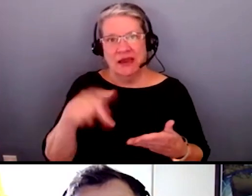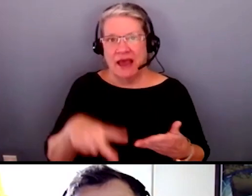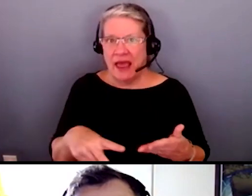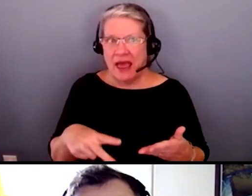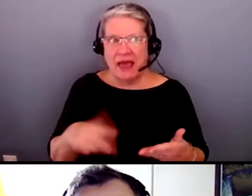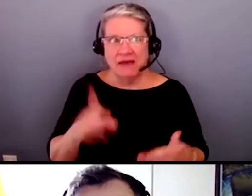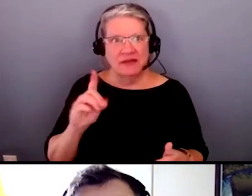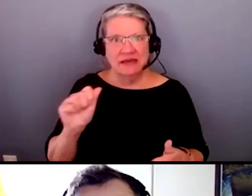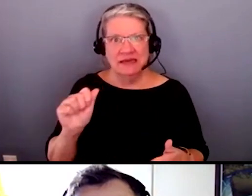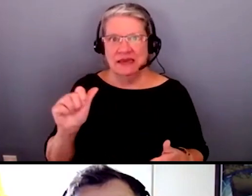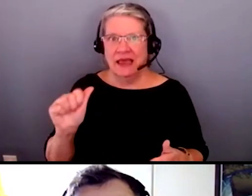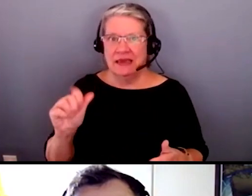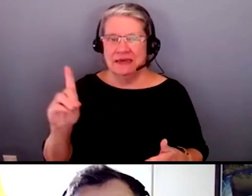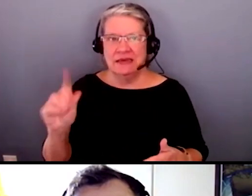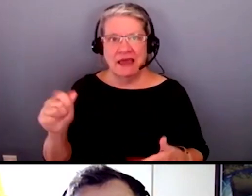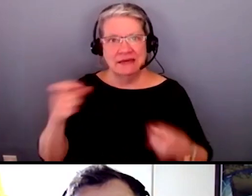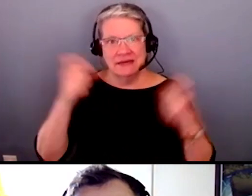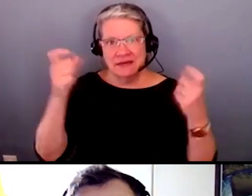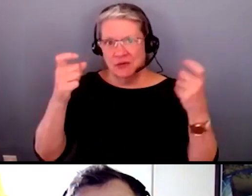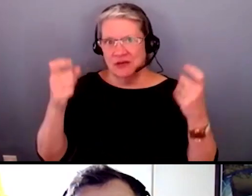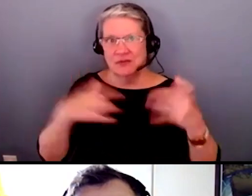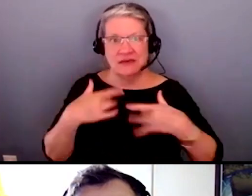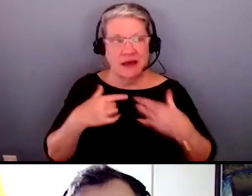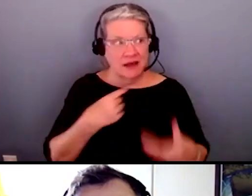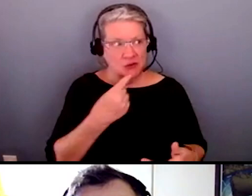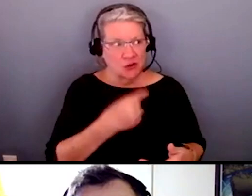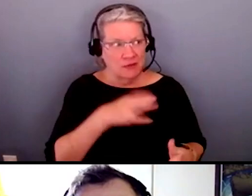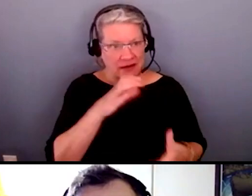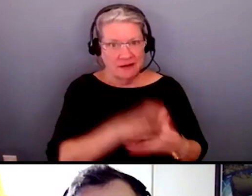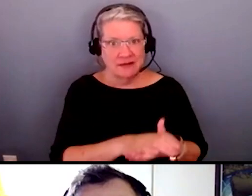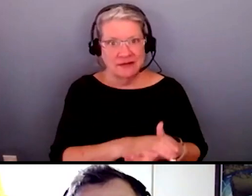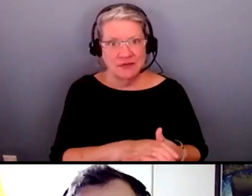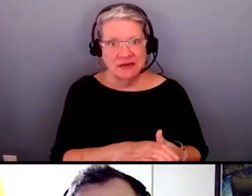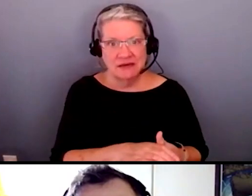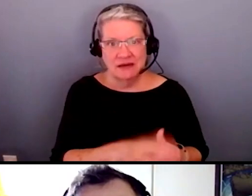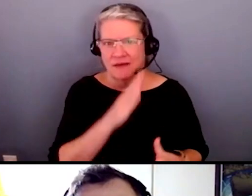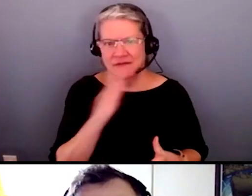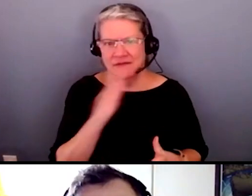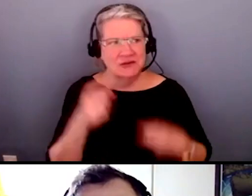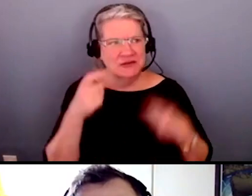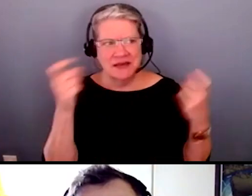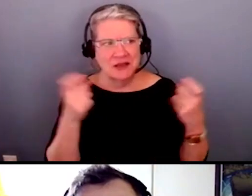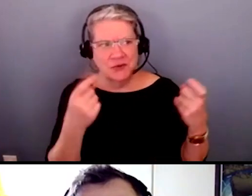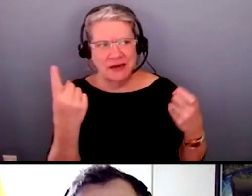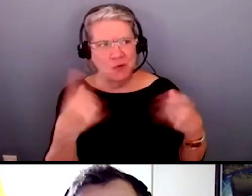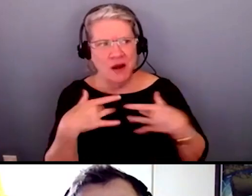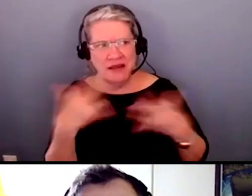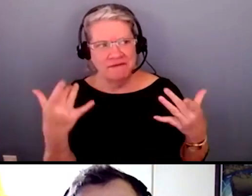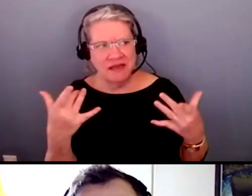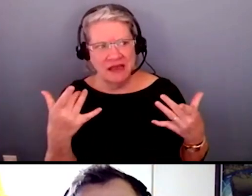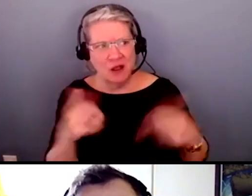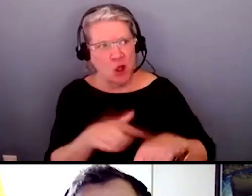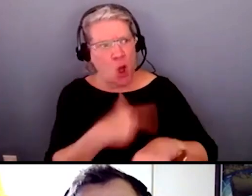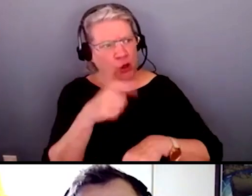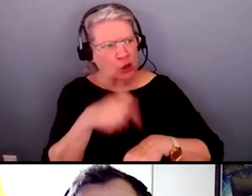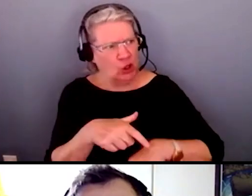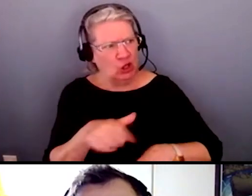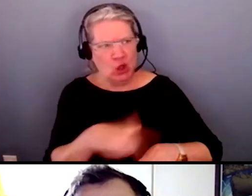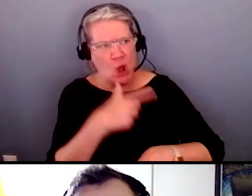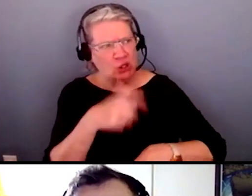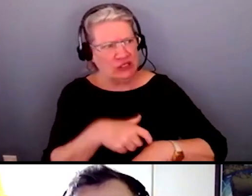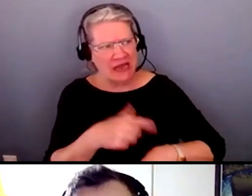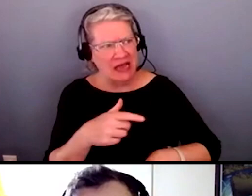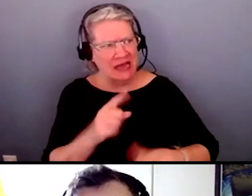for, for our team. I told my husband this morning, I've never celebrated one event longer than this. So